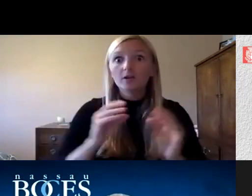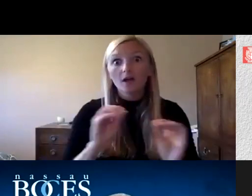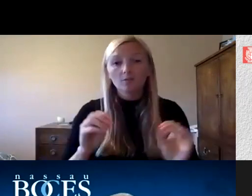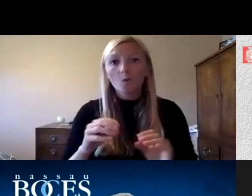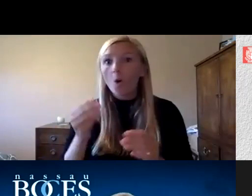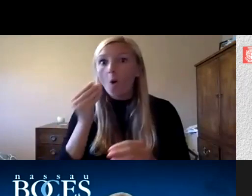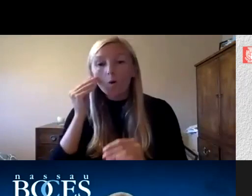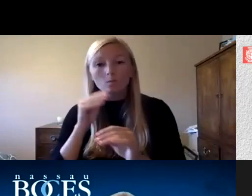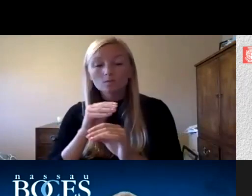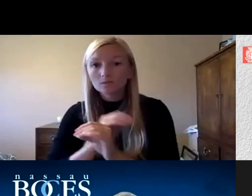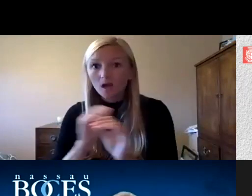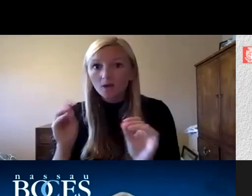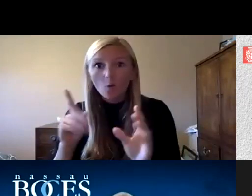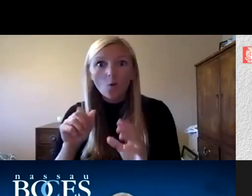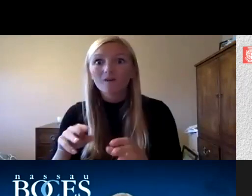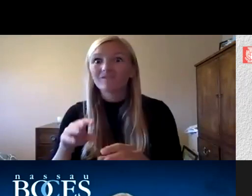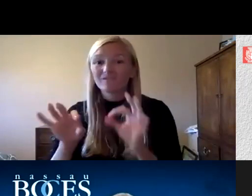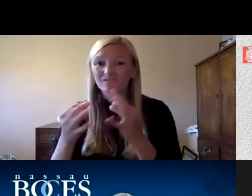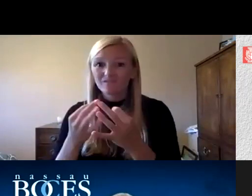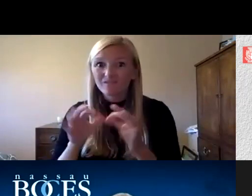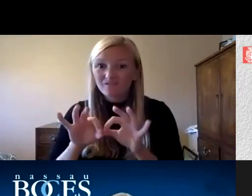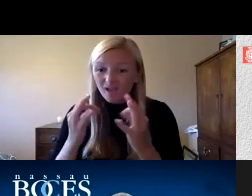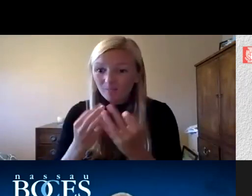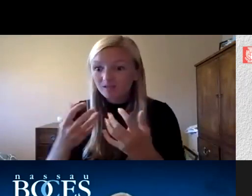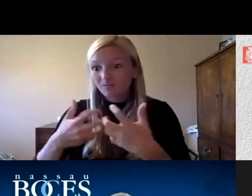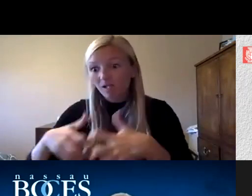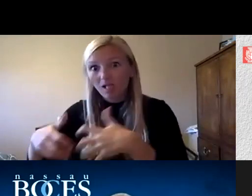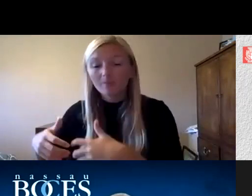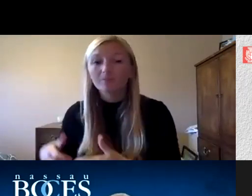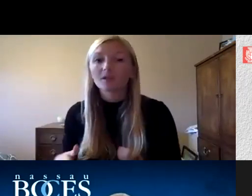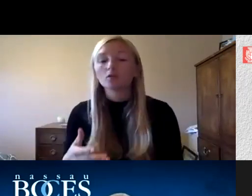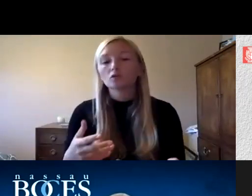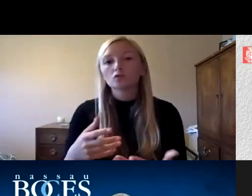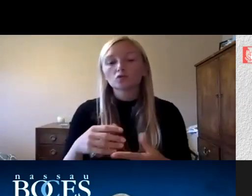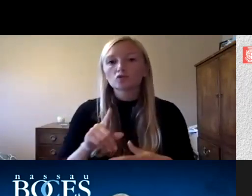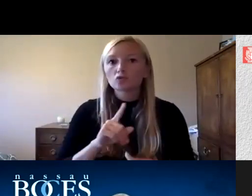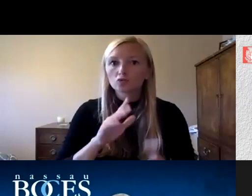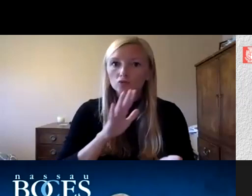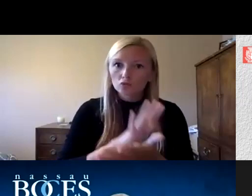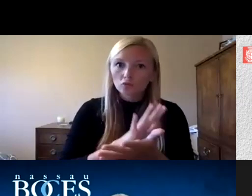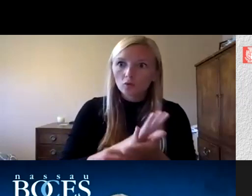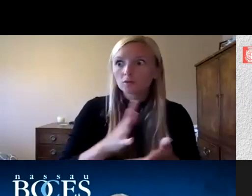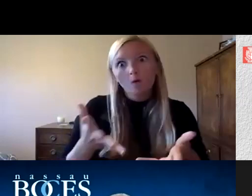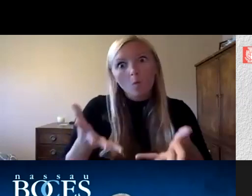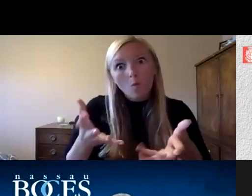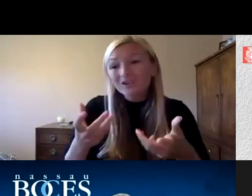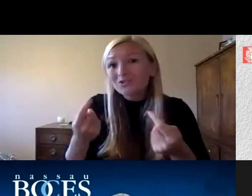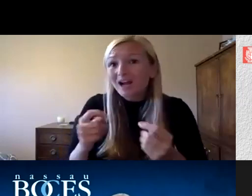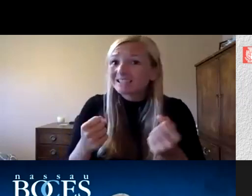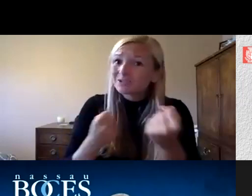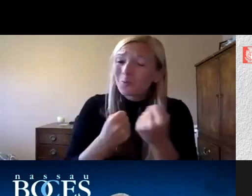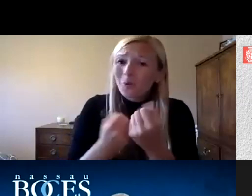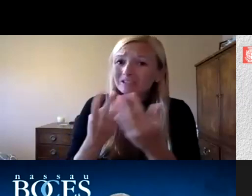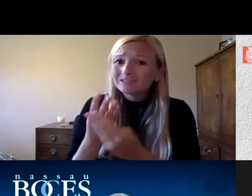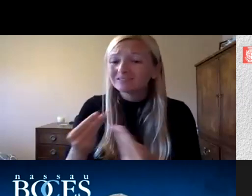or broken families schools have such a burden on them to try to resolve and support students